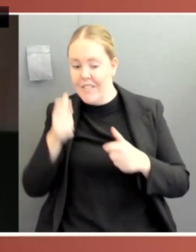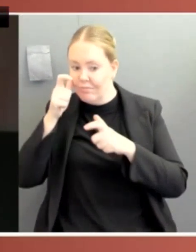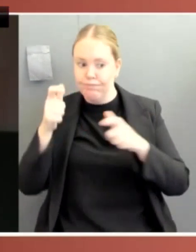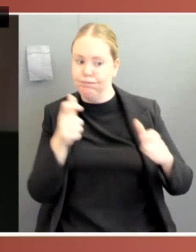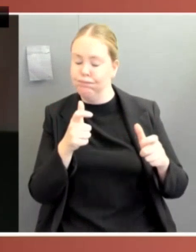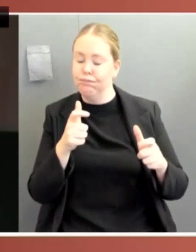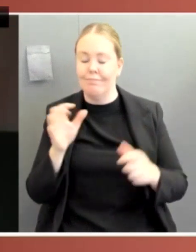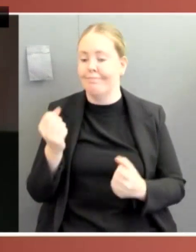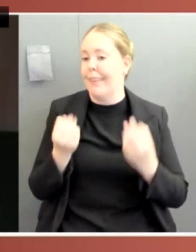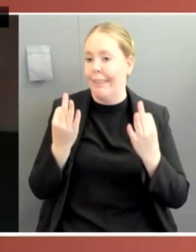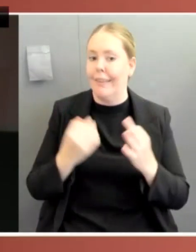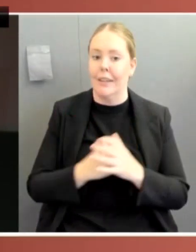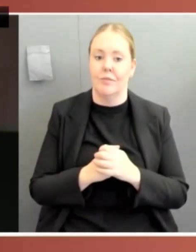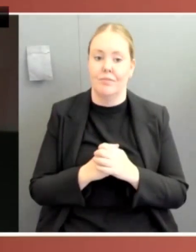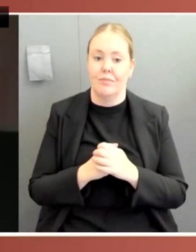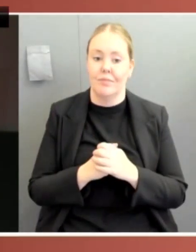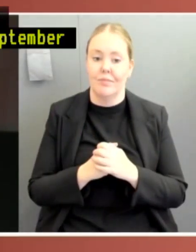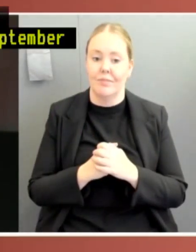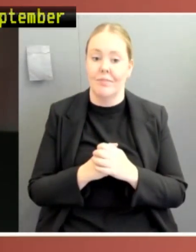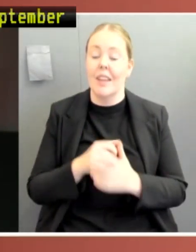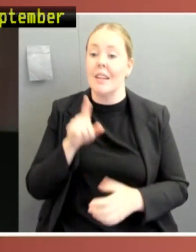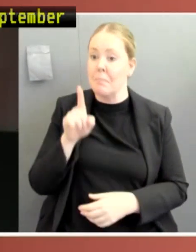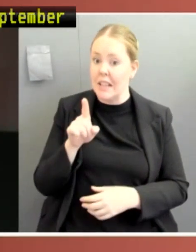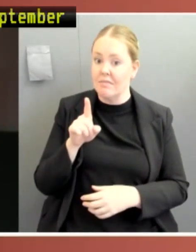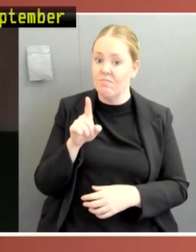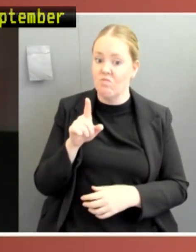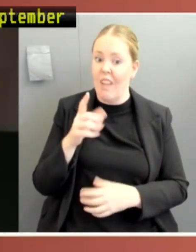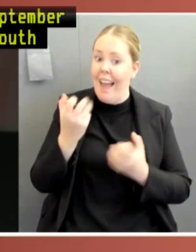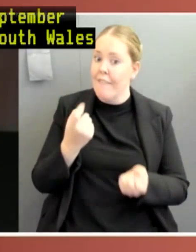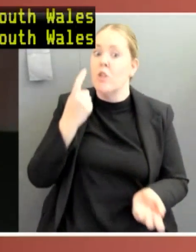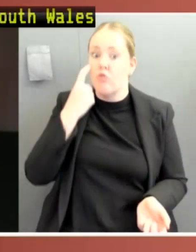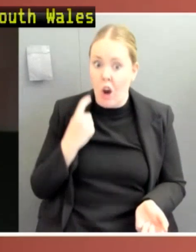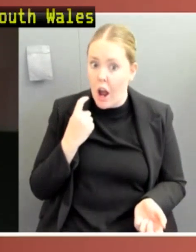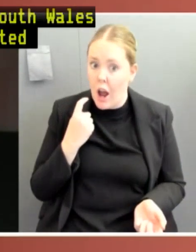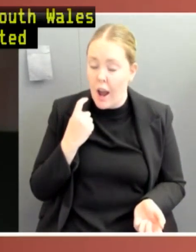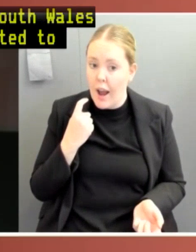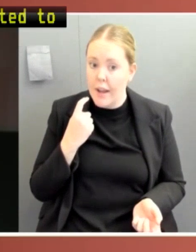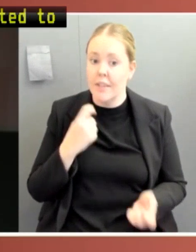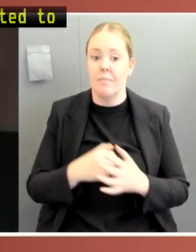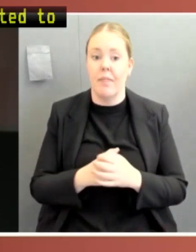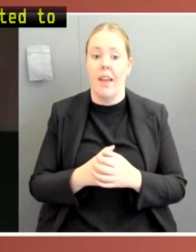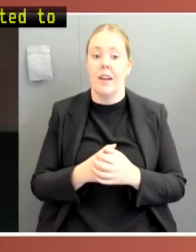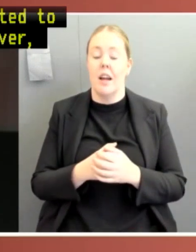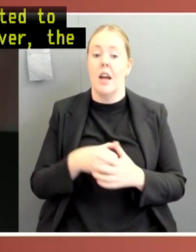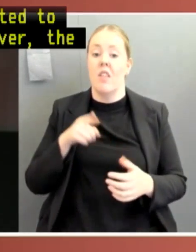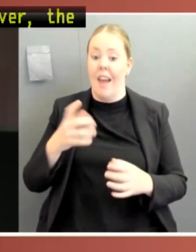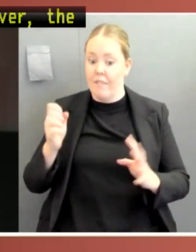Wales Legislative Council attempted to reconvene parliament. However, the government thwarted this by relying on Standing Order 34, which provides that the house will